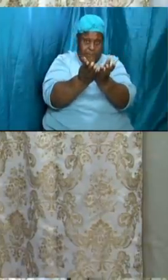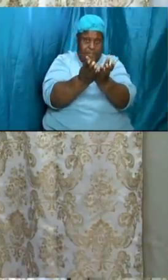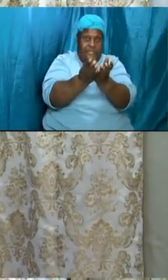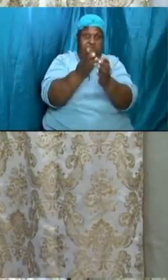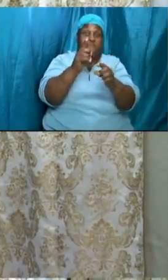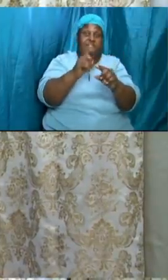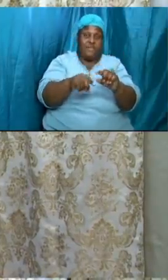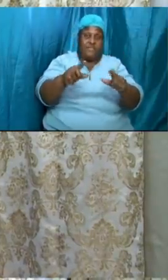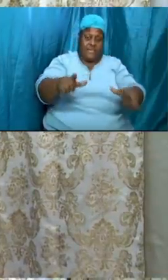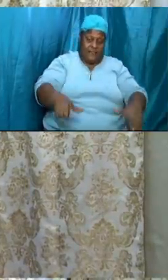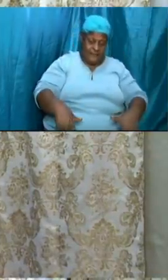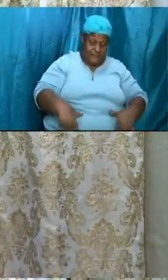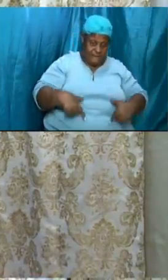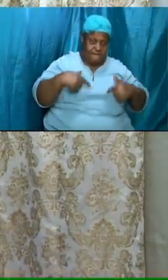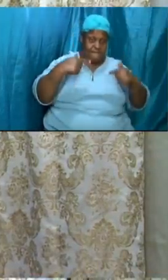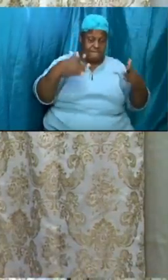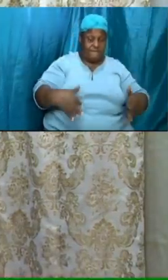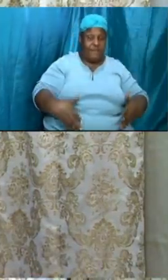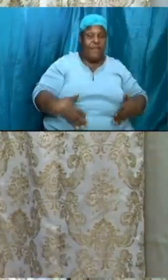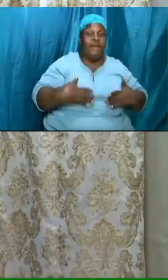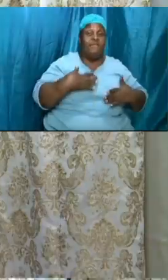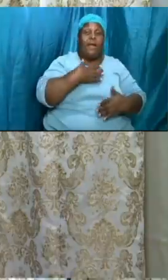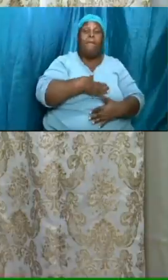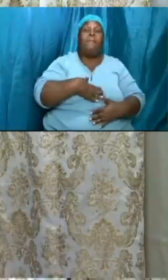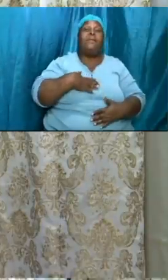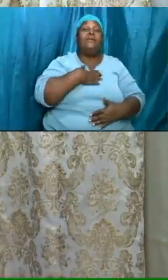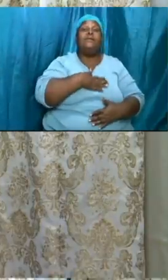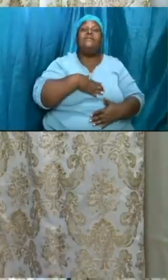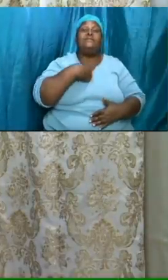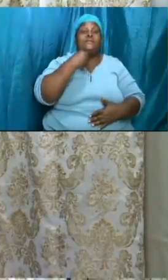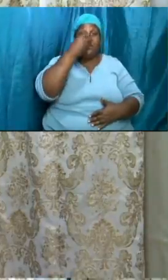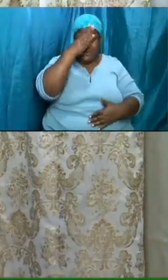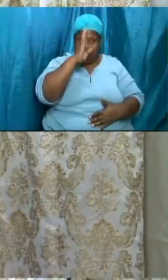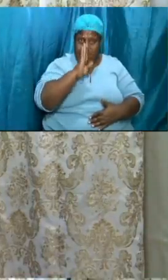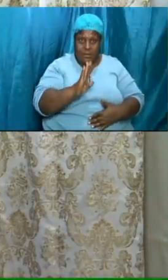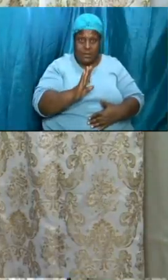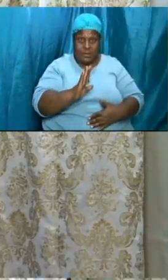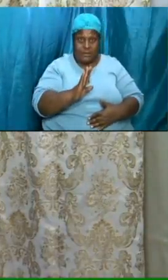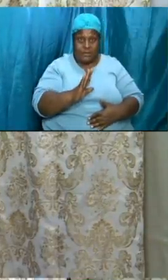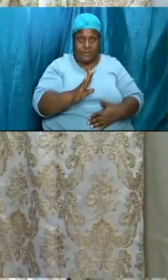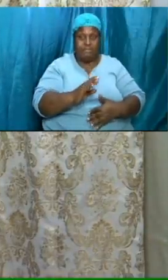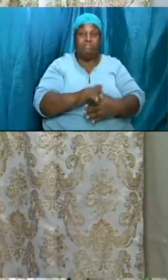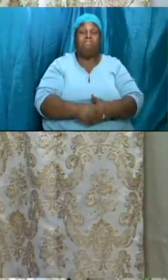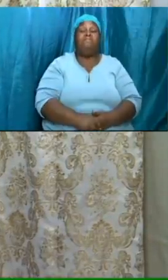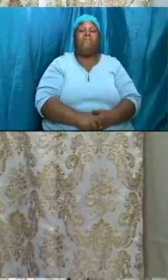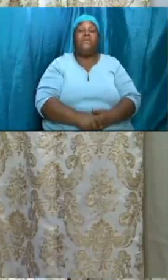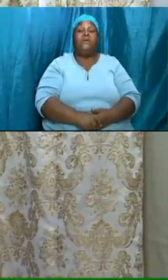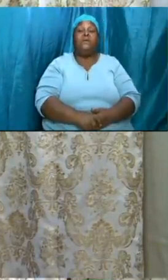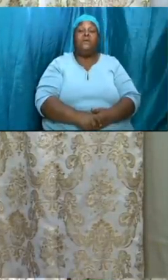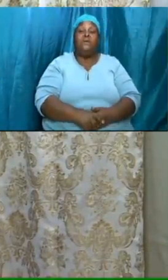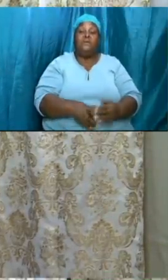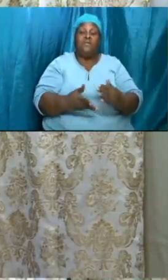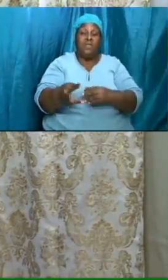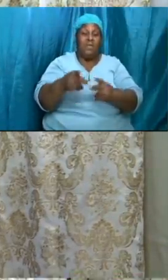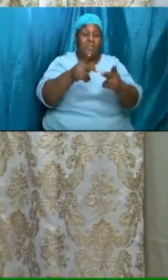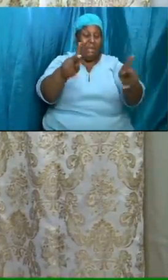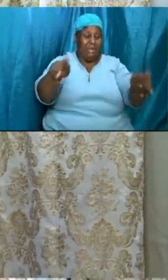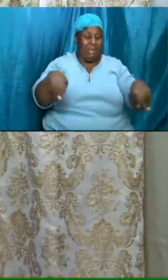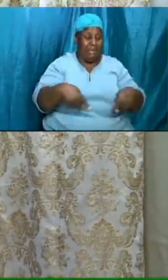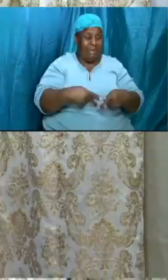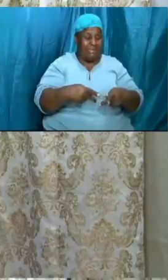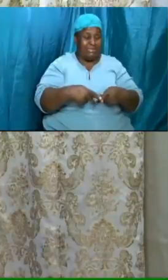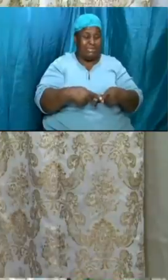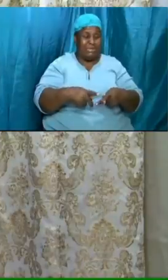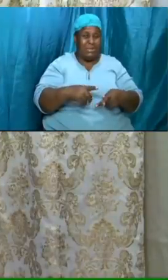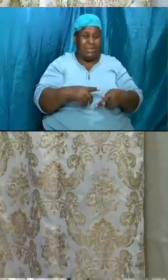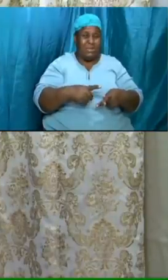underground things that we hide and doing yet please we are hiding and going things we are involved